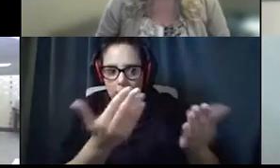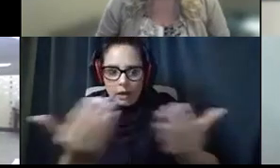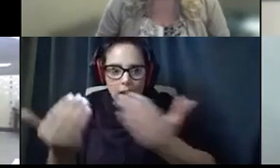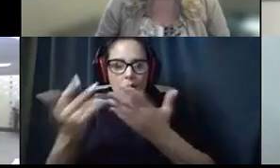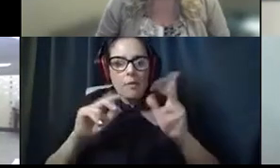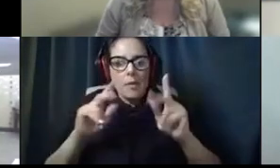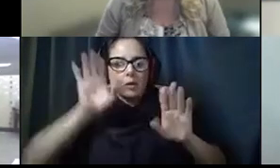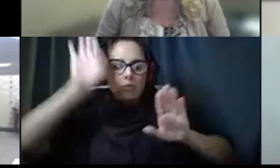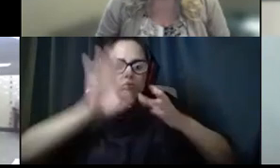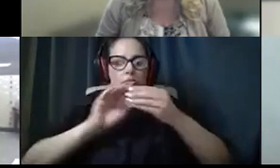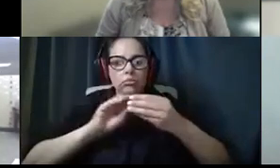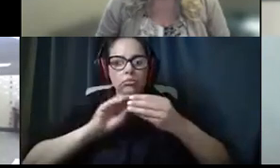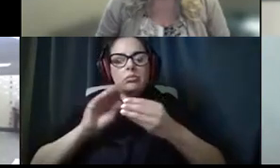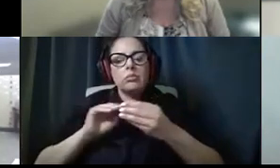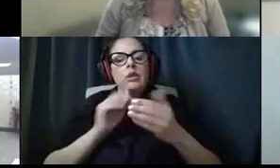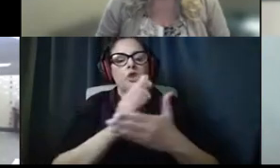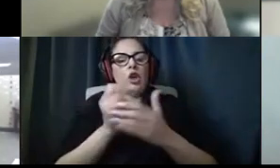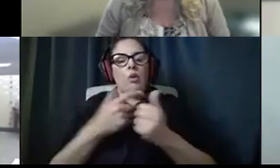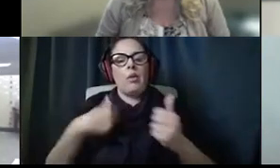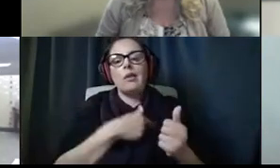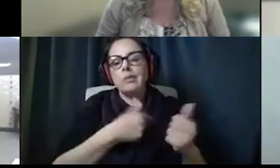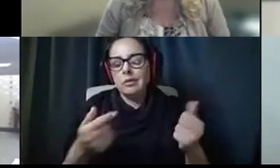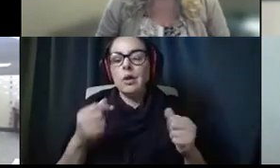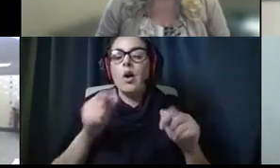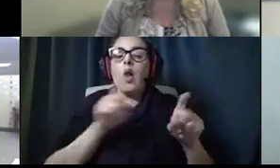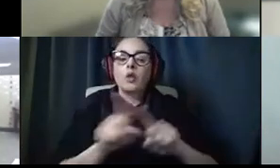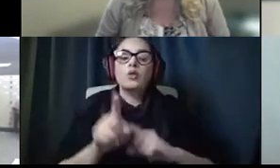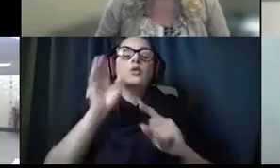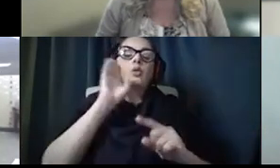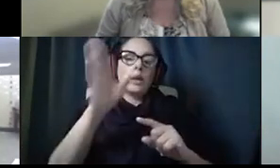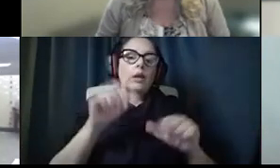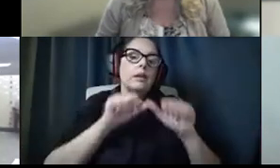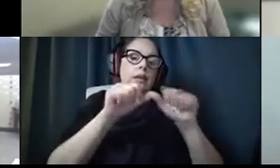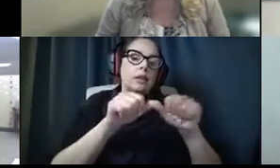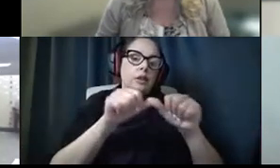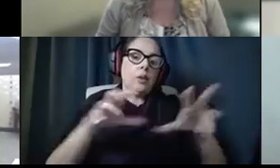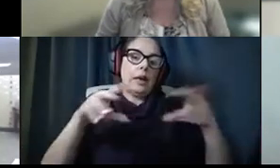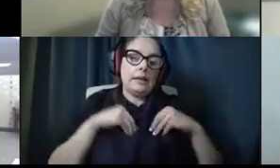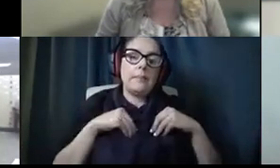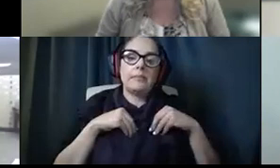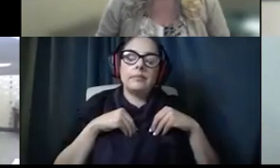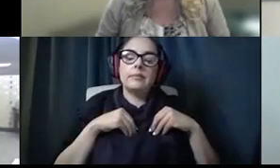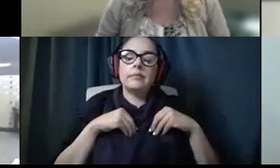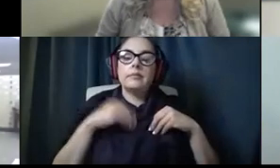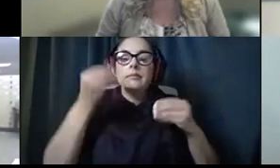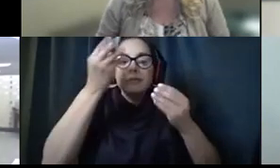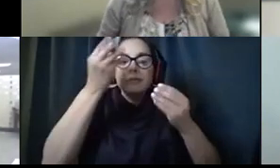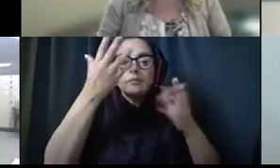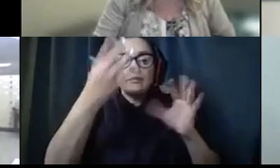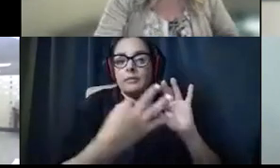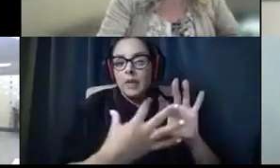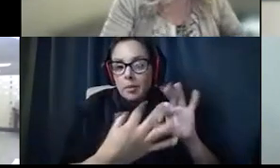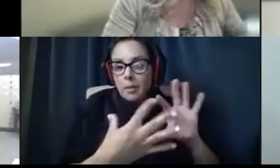microphones and share with us. We'll also continue to accept input and feedback